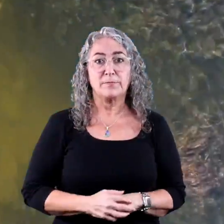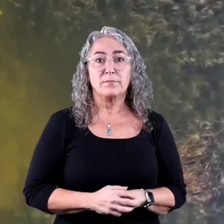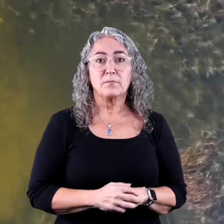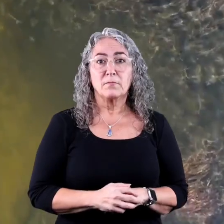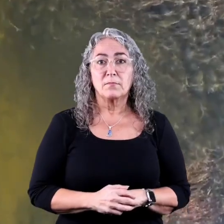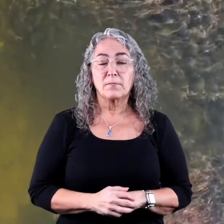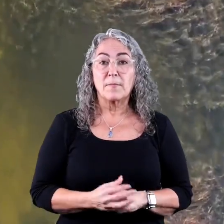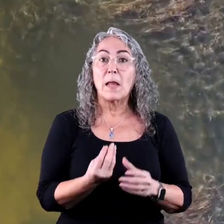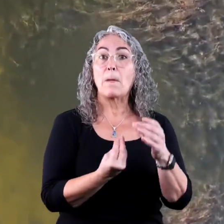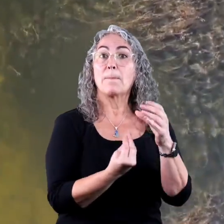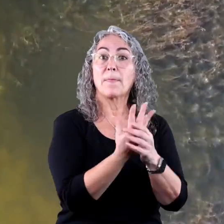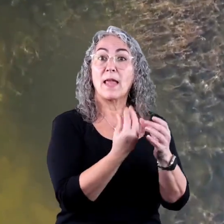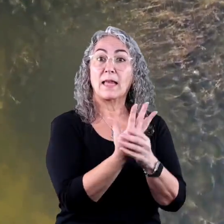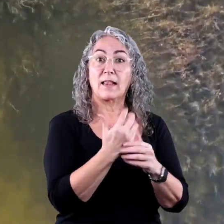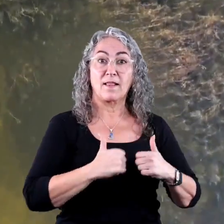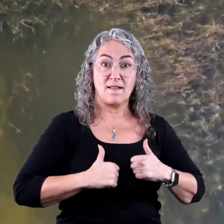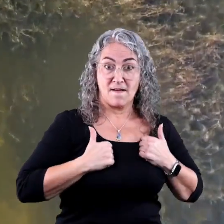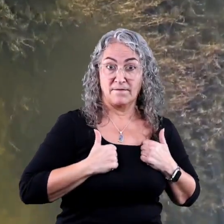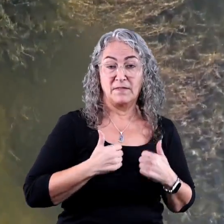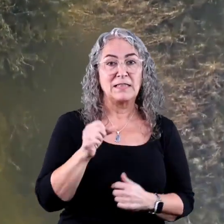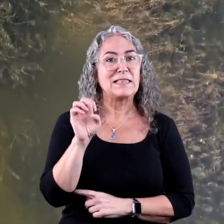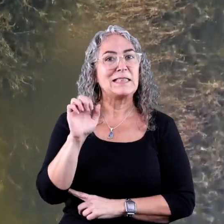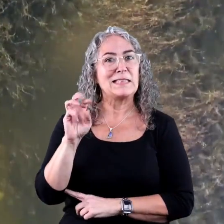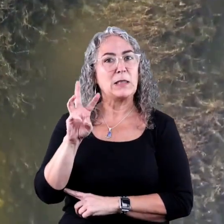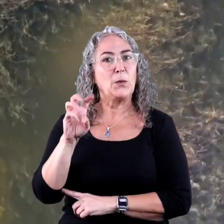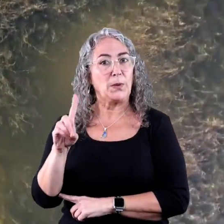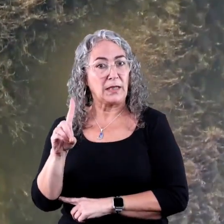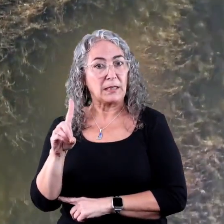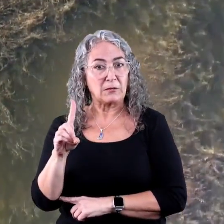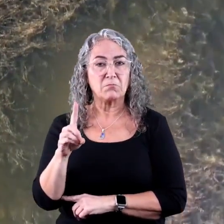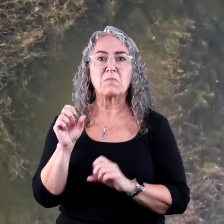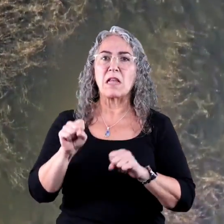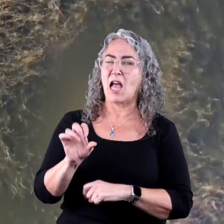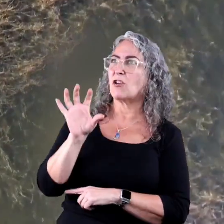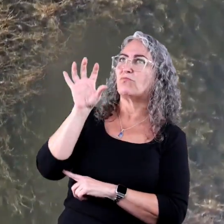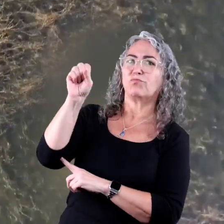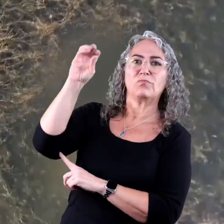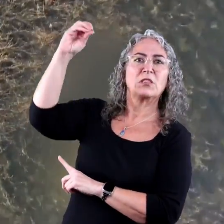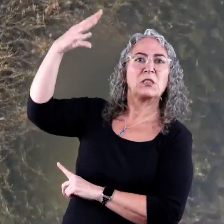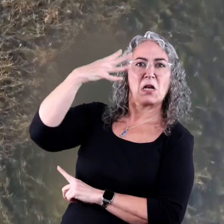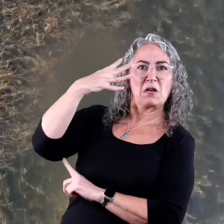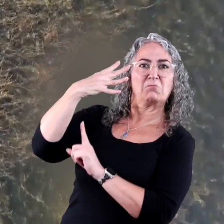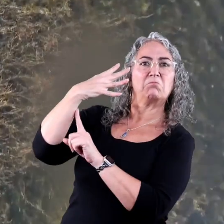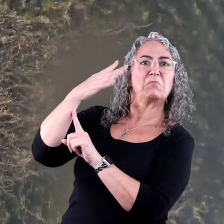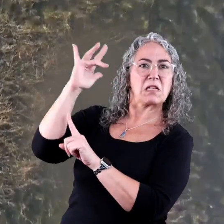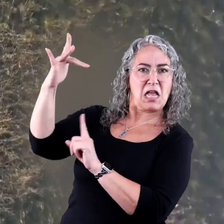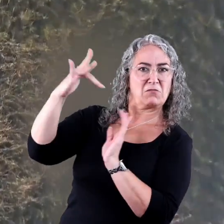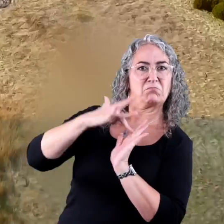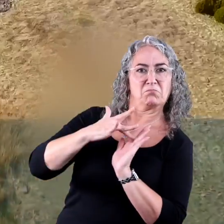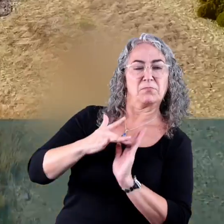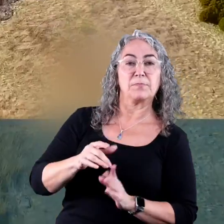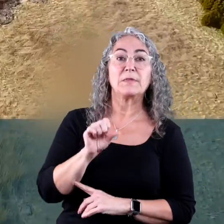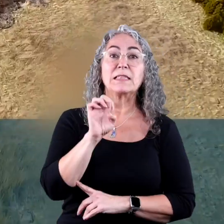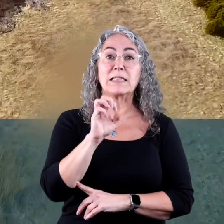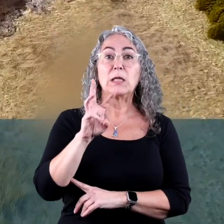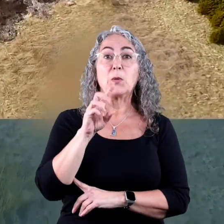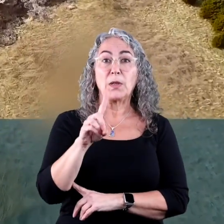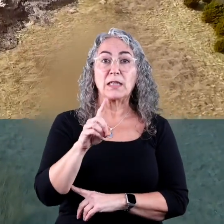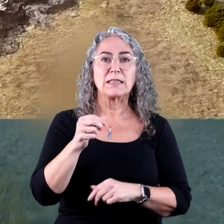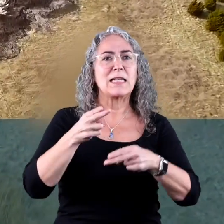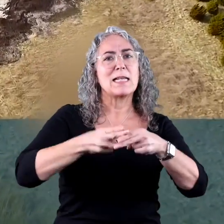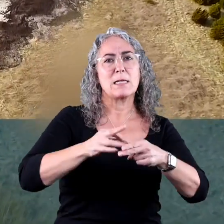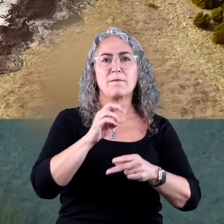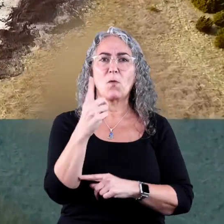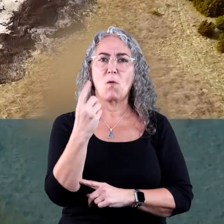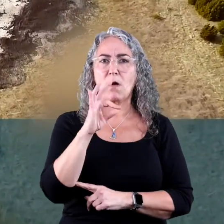However, there is an abundance of plant life or seaweed wherever the sun can reach. Seaweed is the